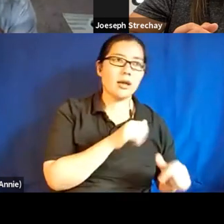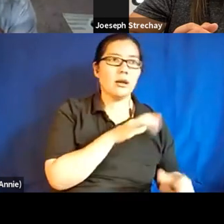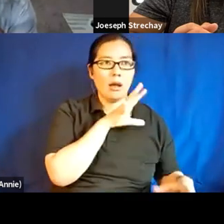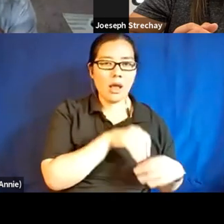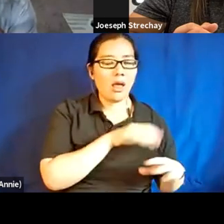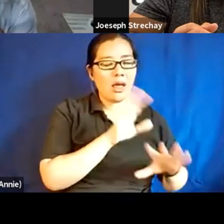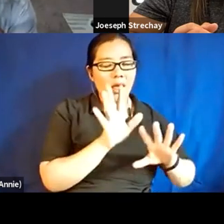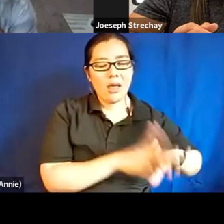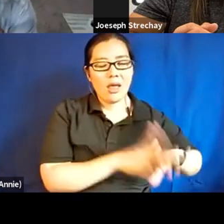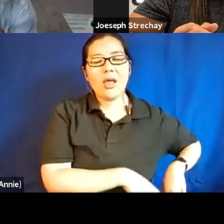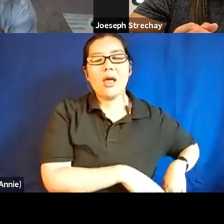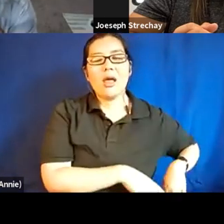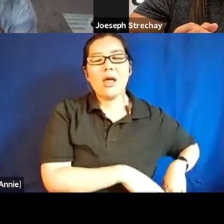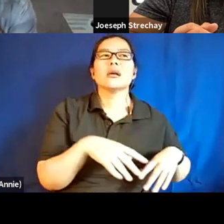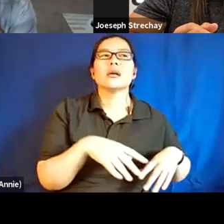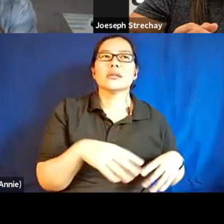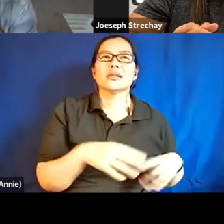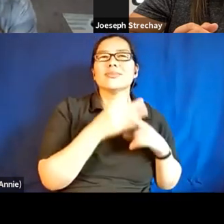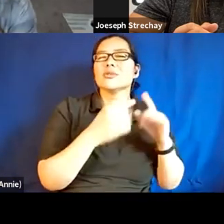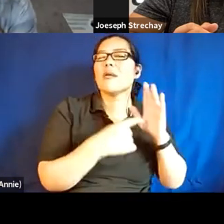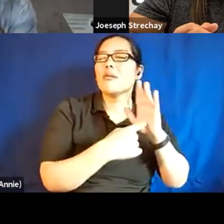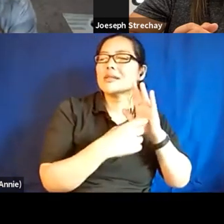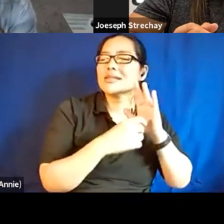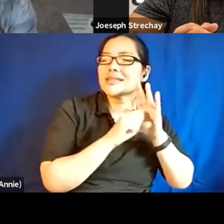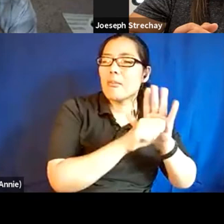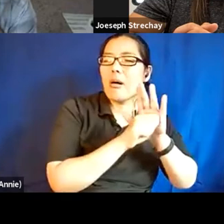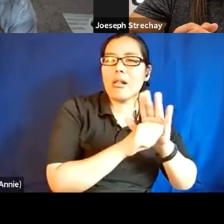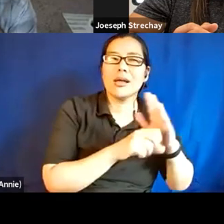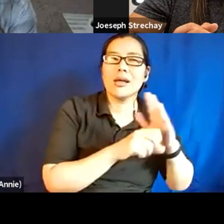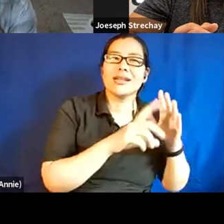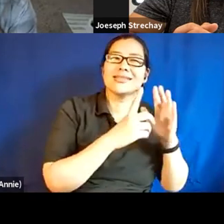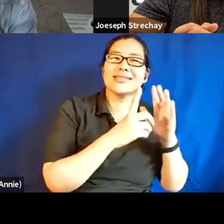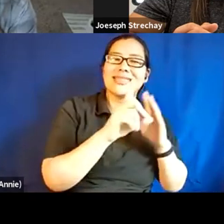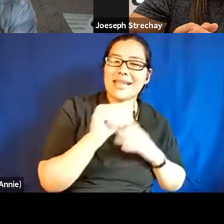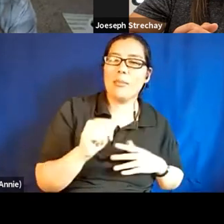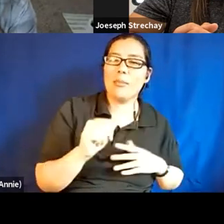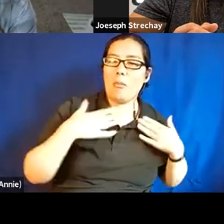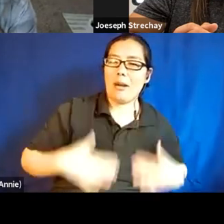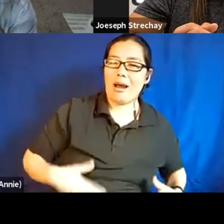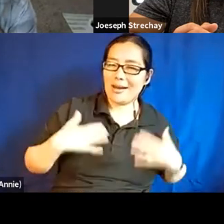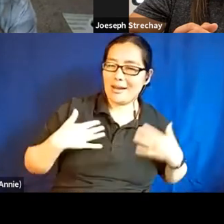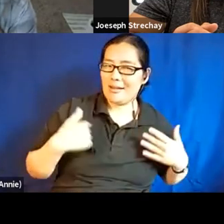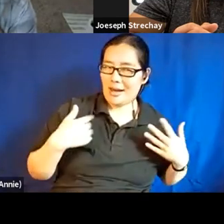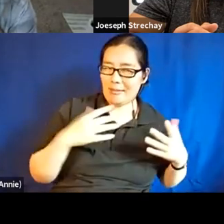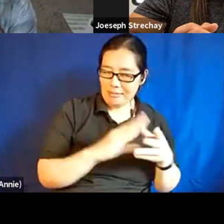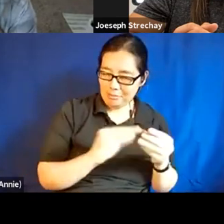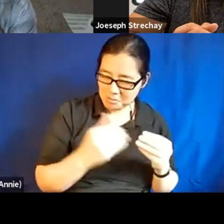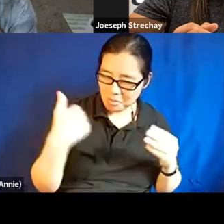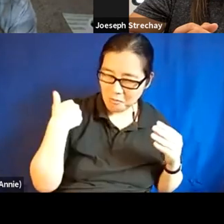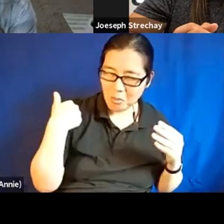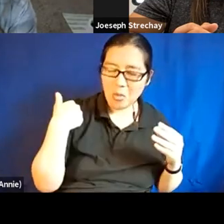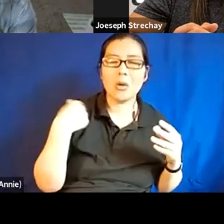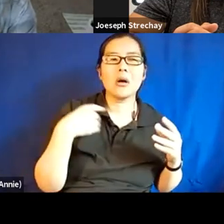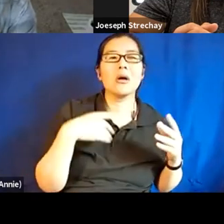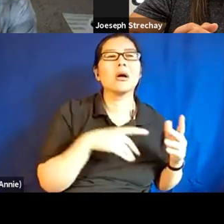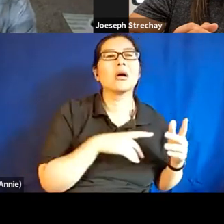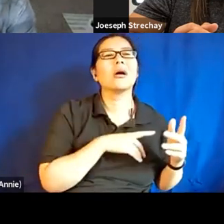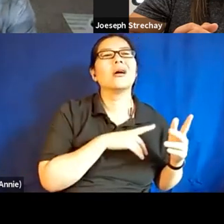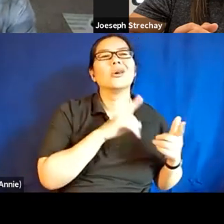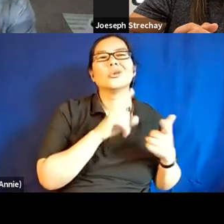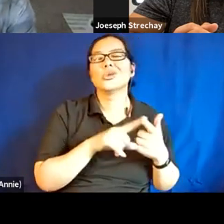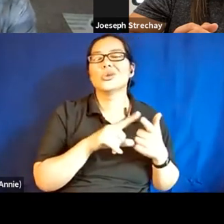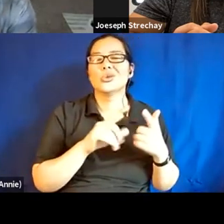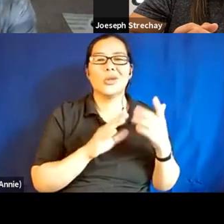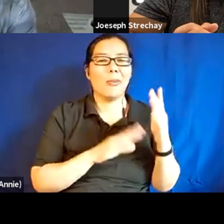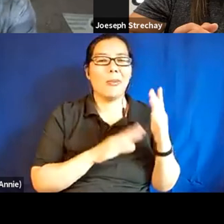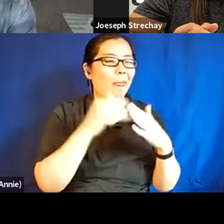from the sort of symbolic disabled body that I talked about earlier to the construction of worlds.